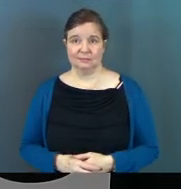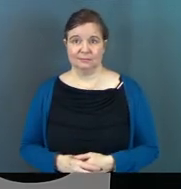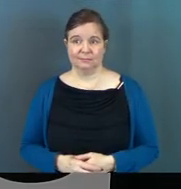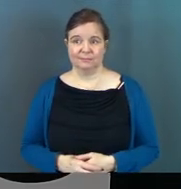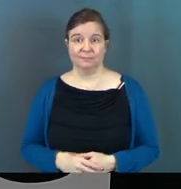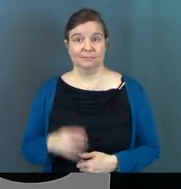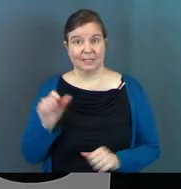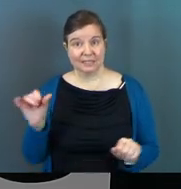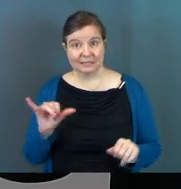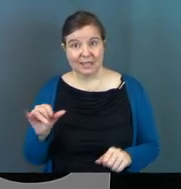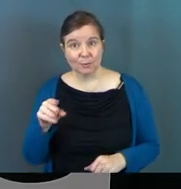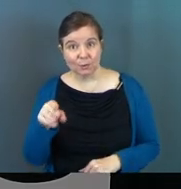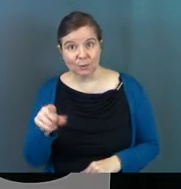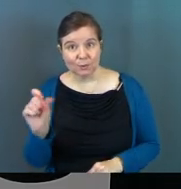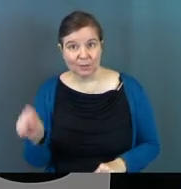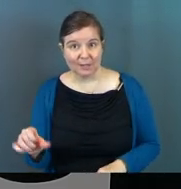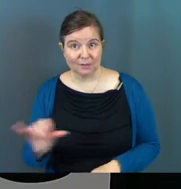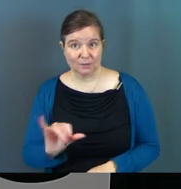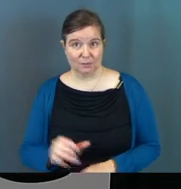So could you.